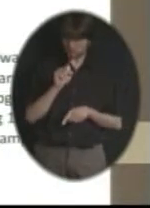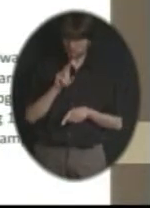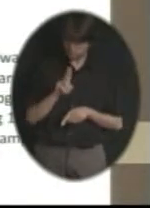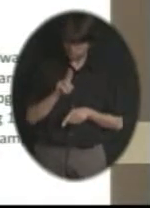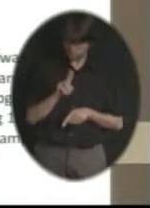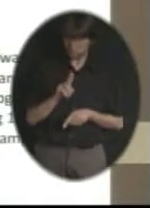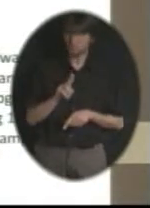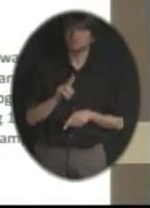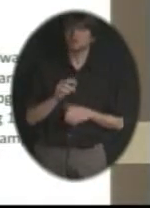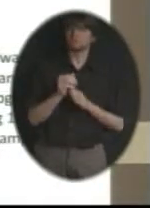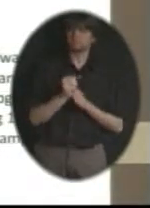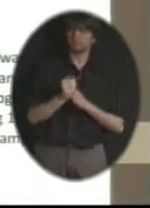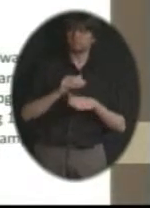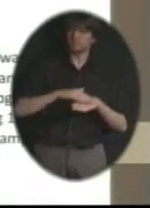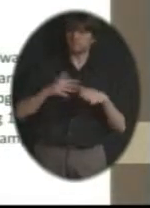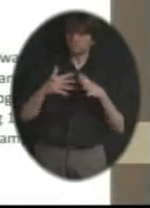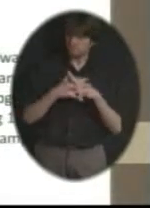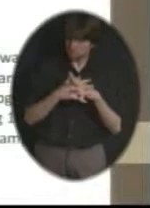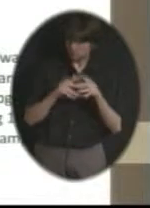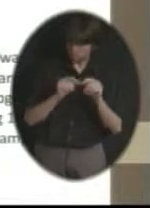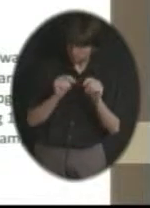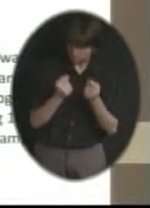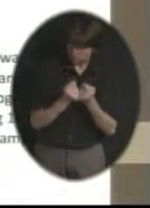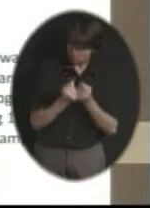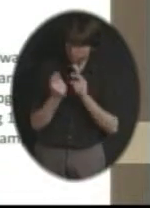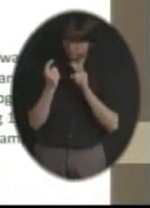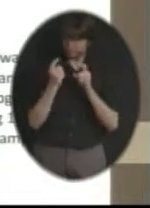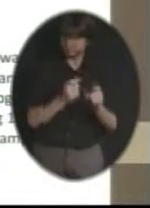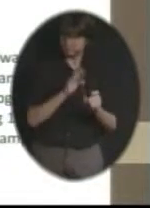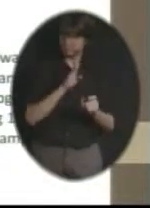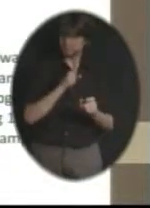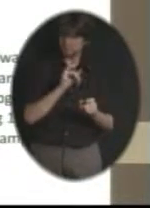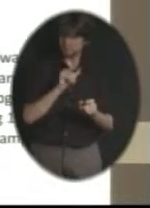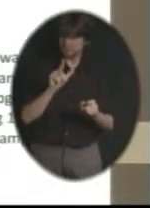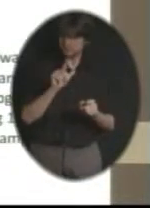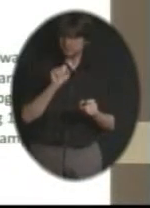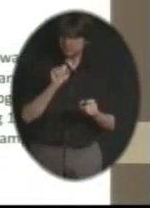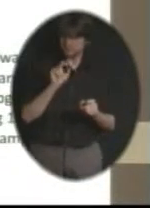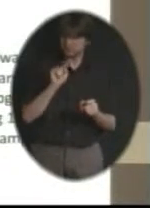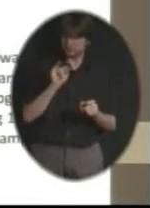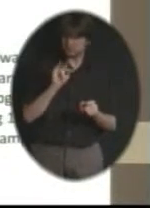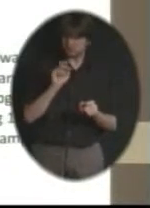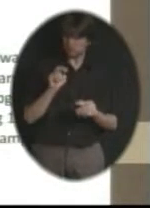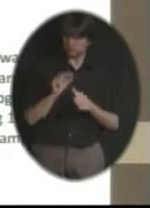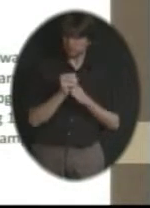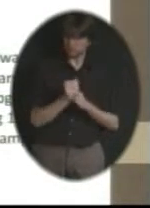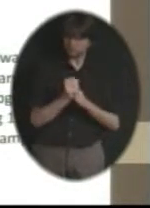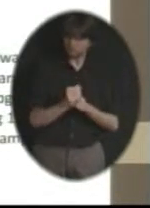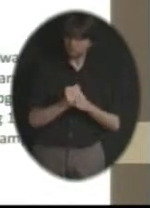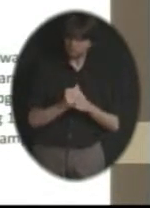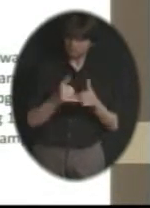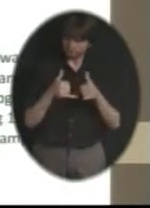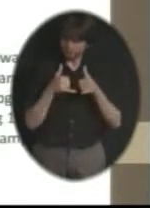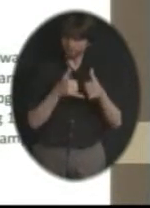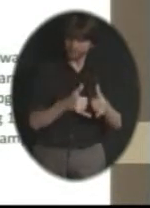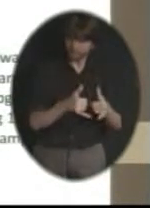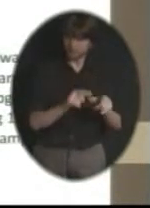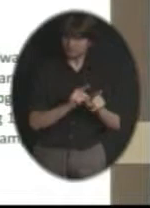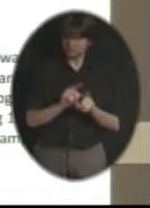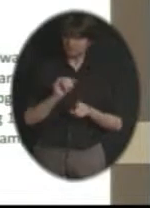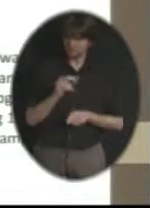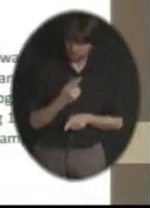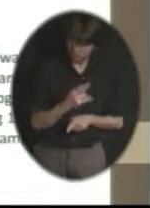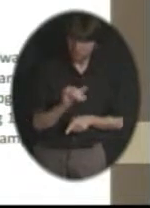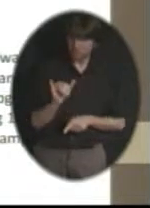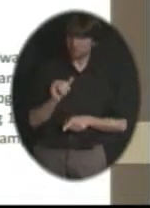football team and was actually awarded the Bill Snyder Leadership Award as a junior and was an all-Big 12 tight end for the